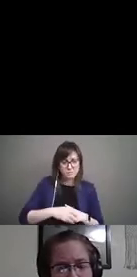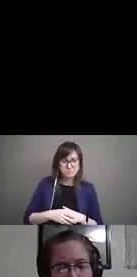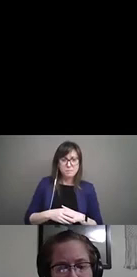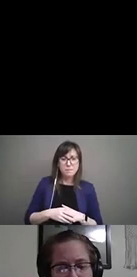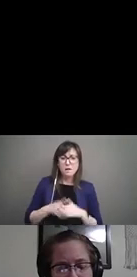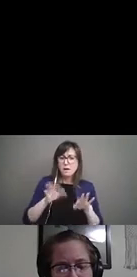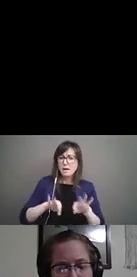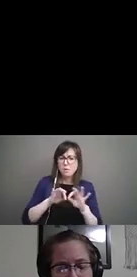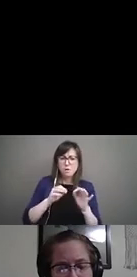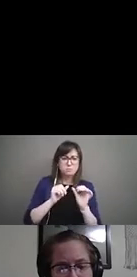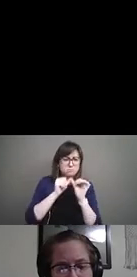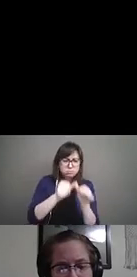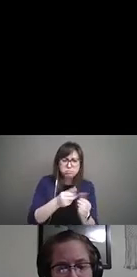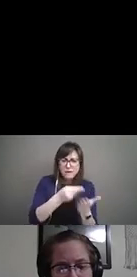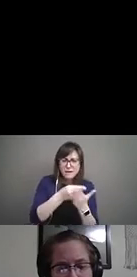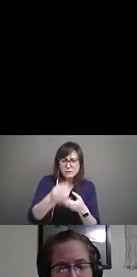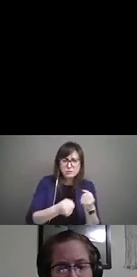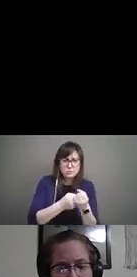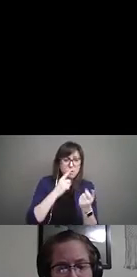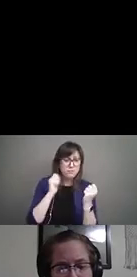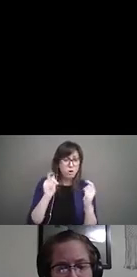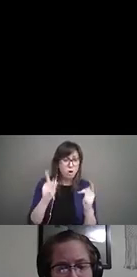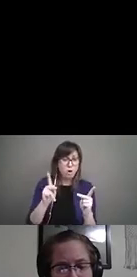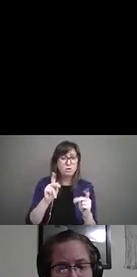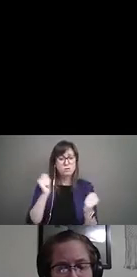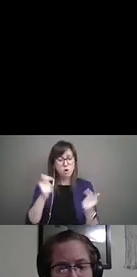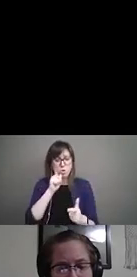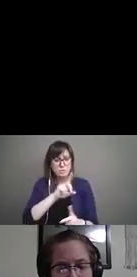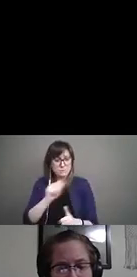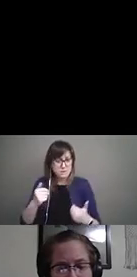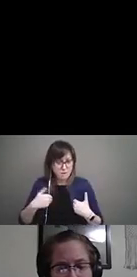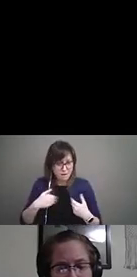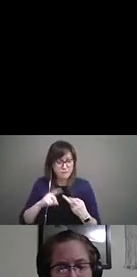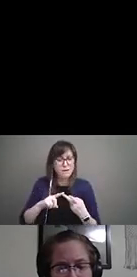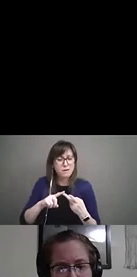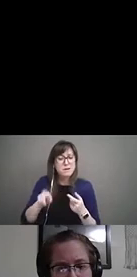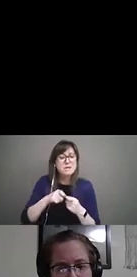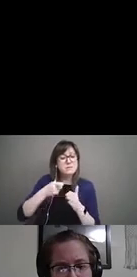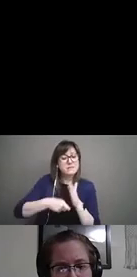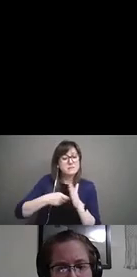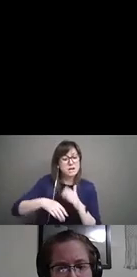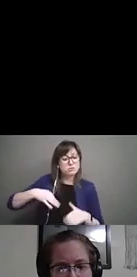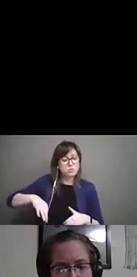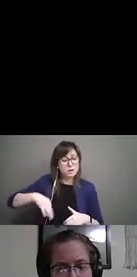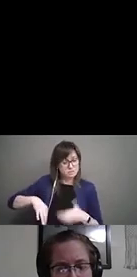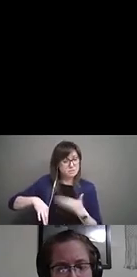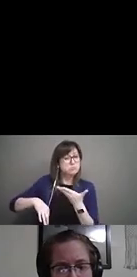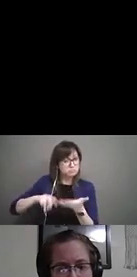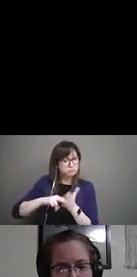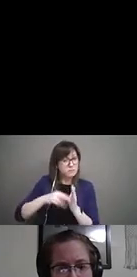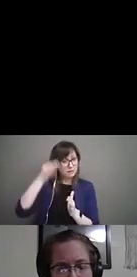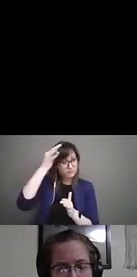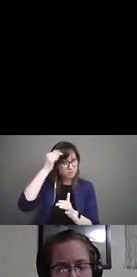financial support for all those with disabilities in Canada, and having specific tax credits as avenues for governments to support all